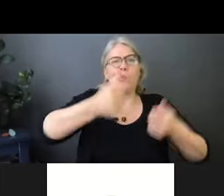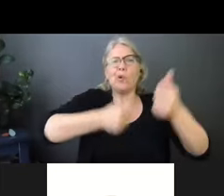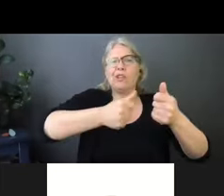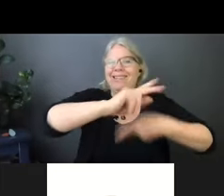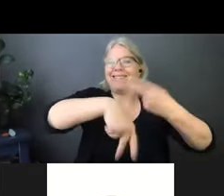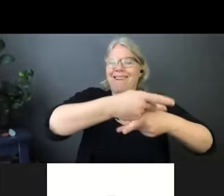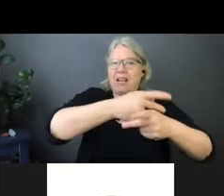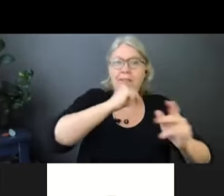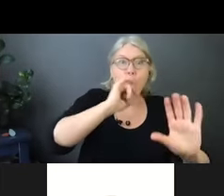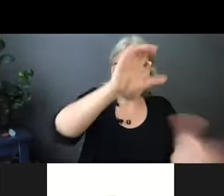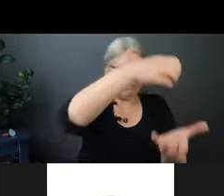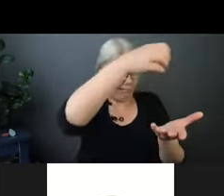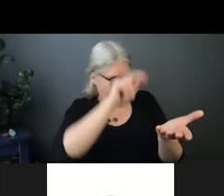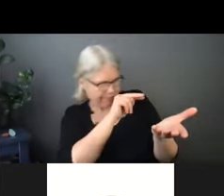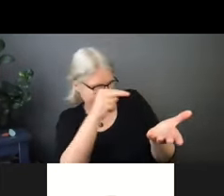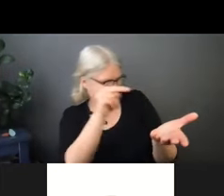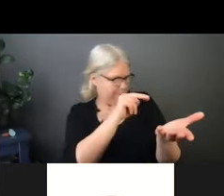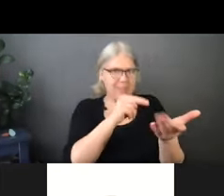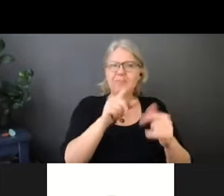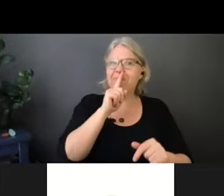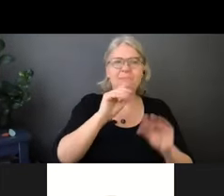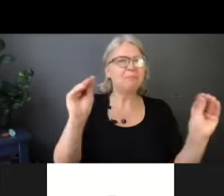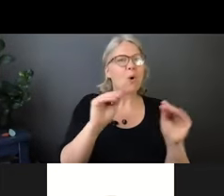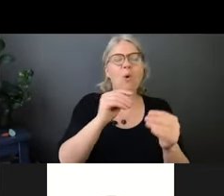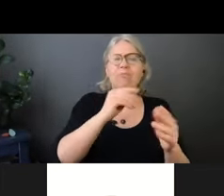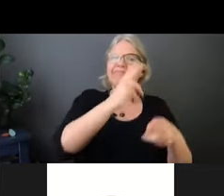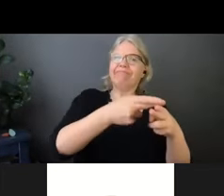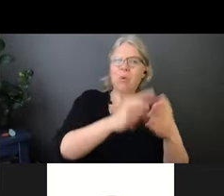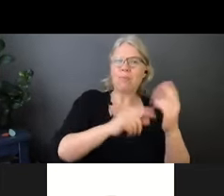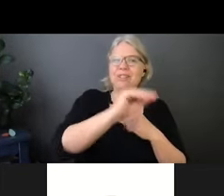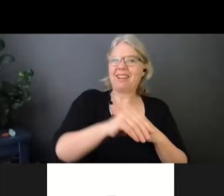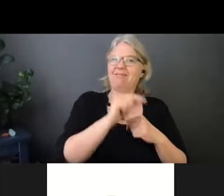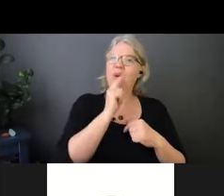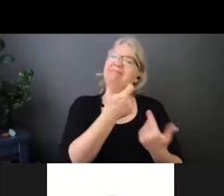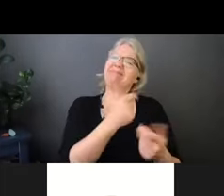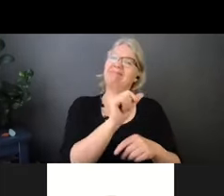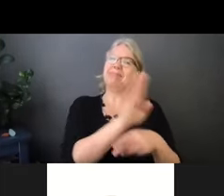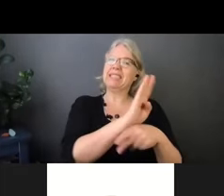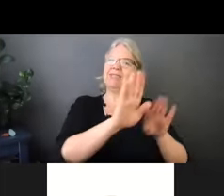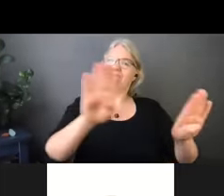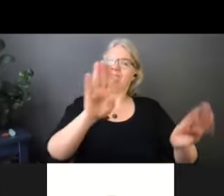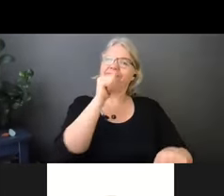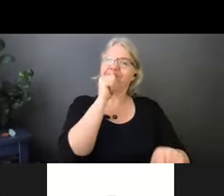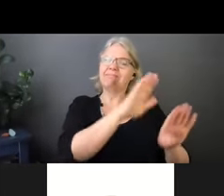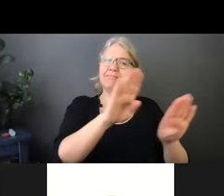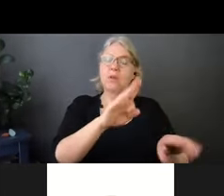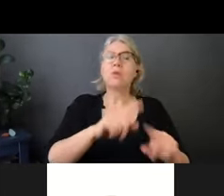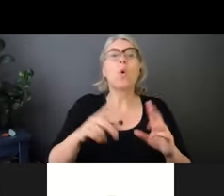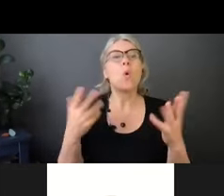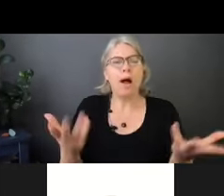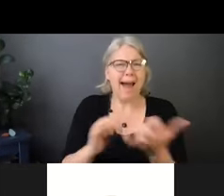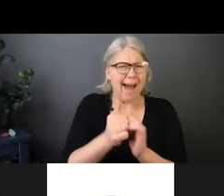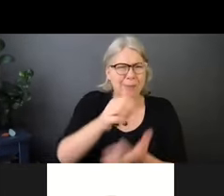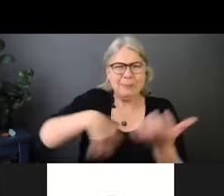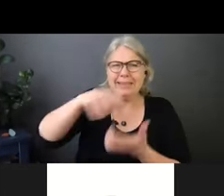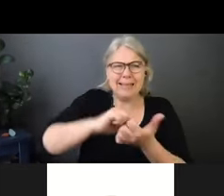situation like that in either clinical setting that I have worked in, a hospital or a community hospice, is we take one cup of